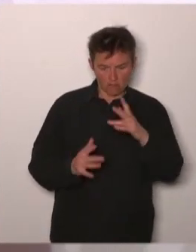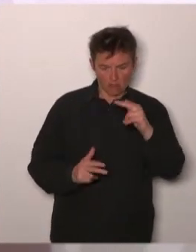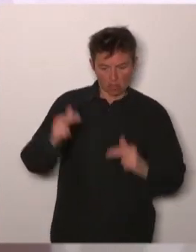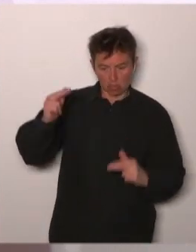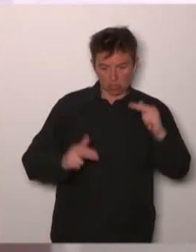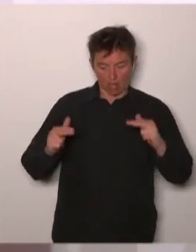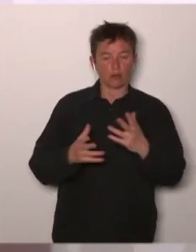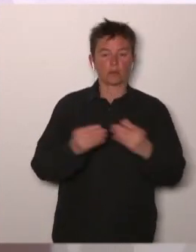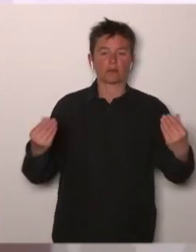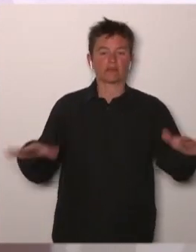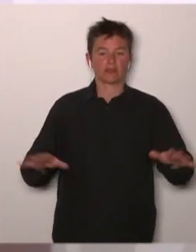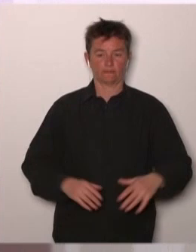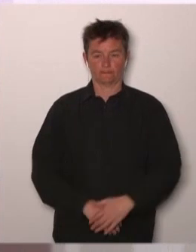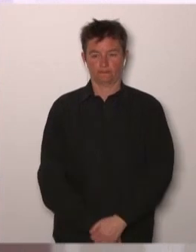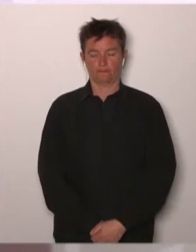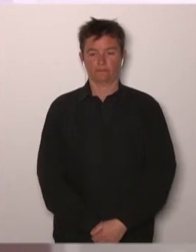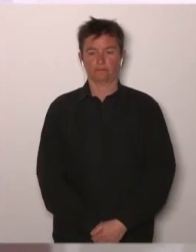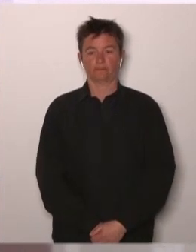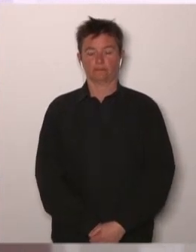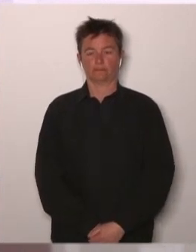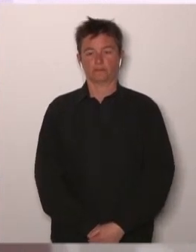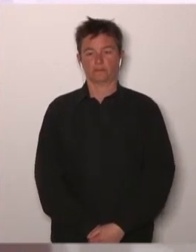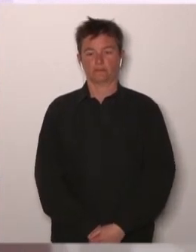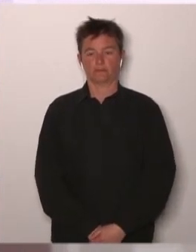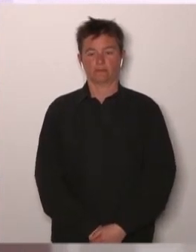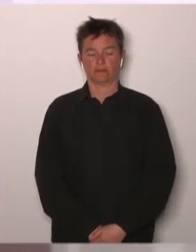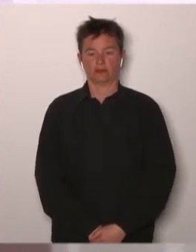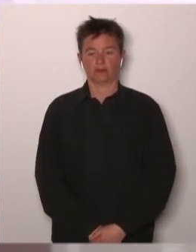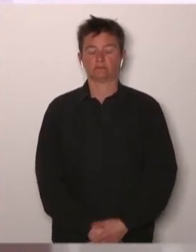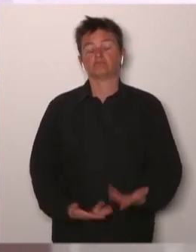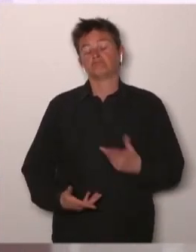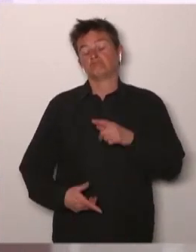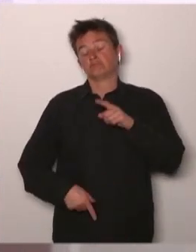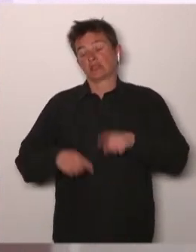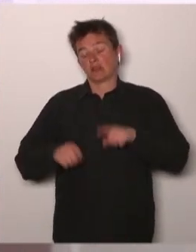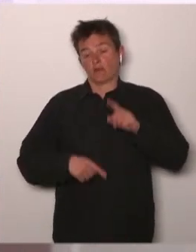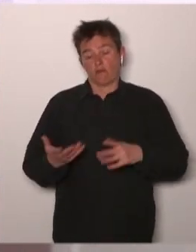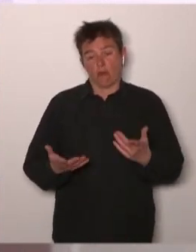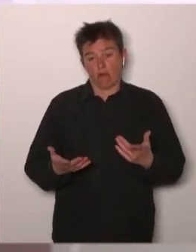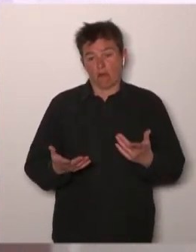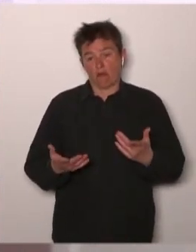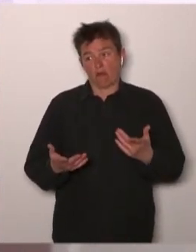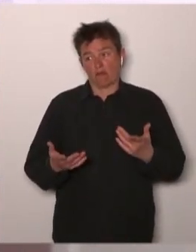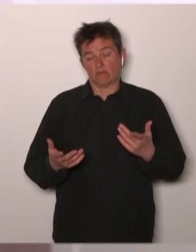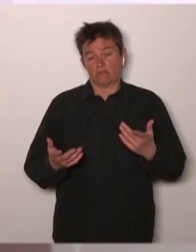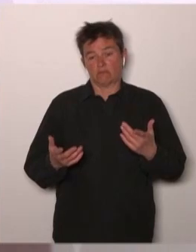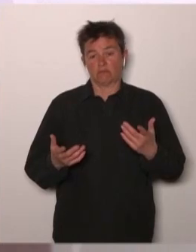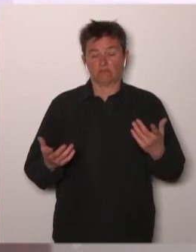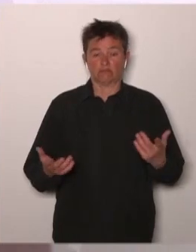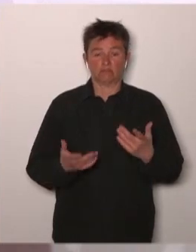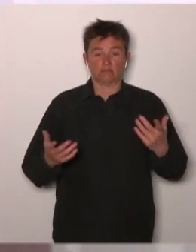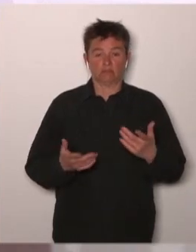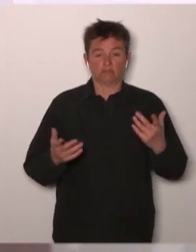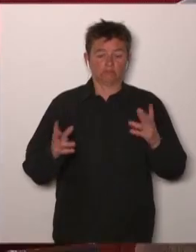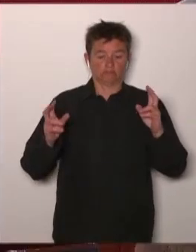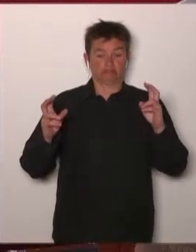in a better way, sometimes de-escalation, maybe there are possibilities for greater access.